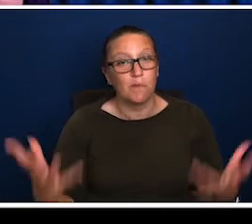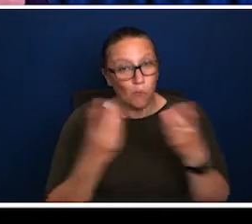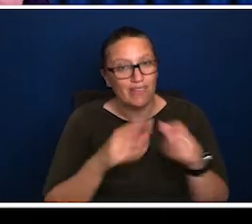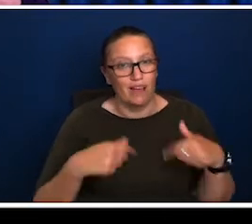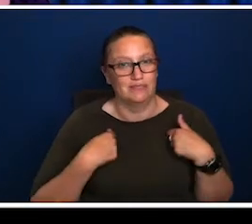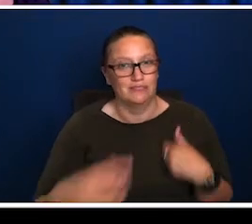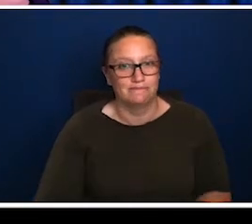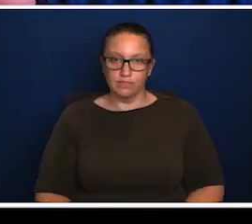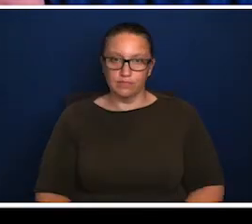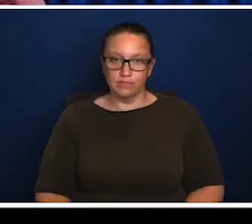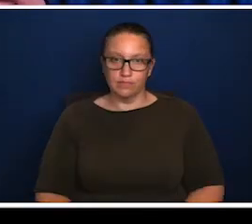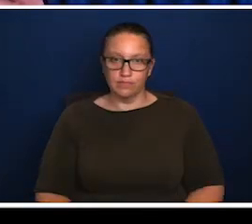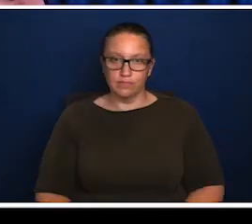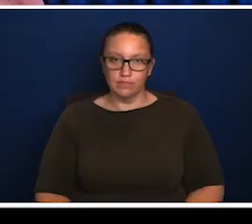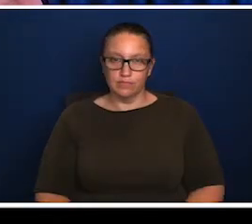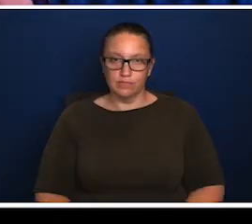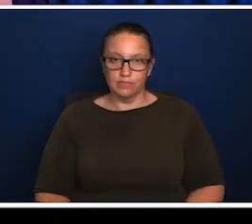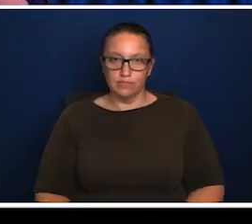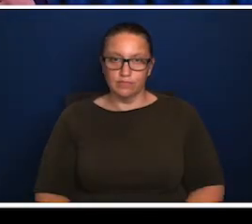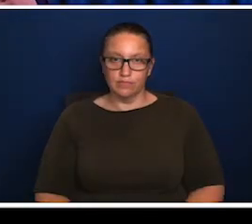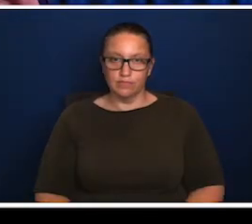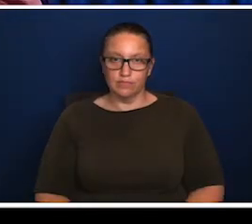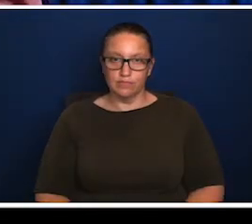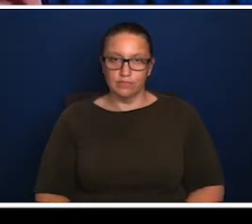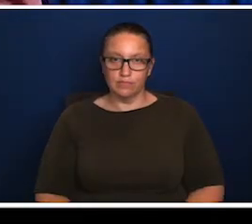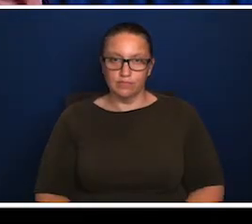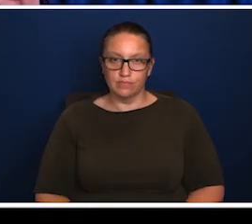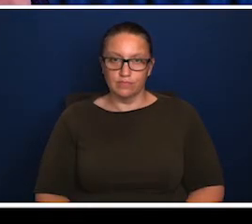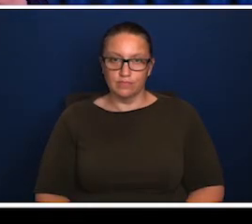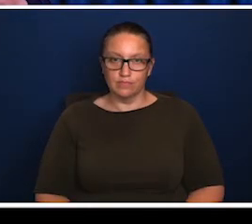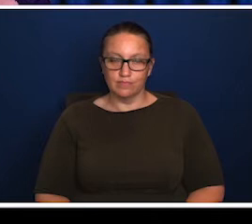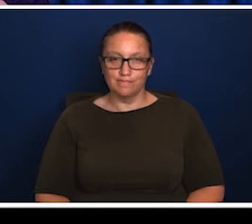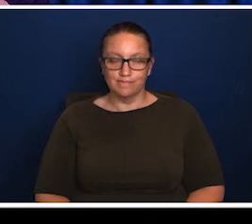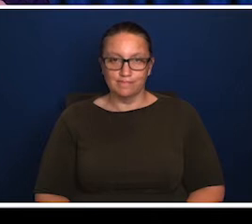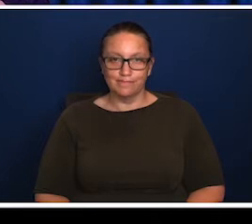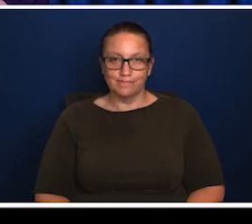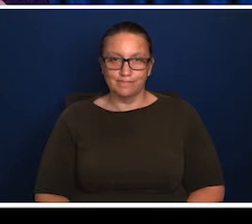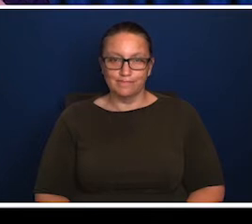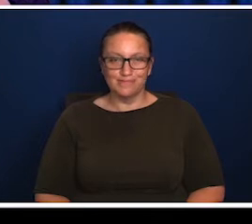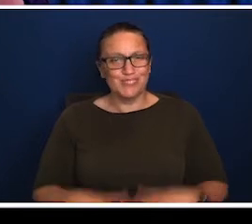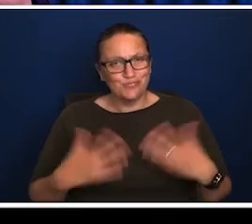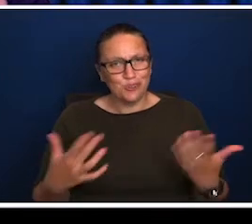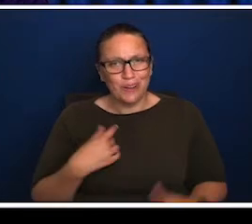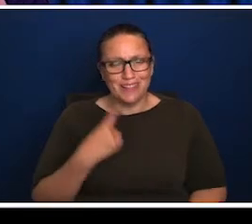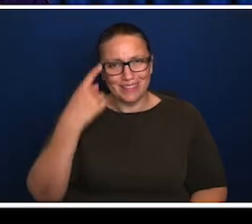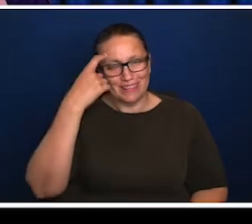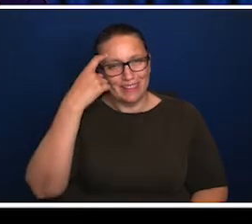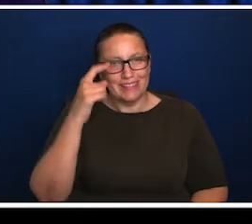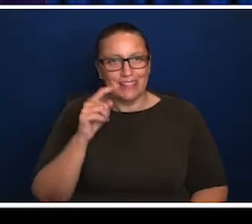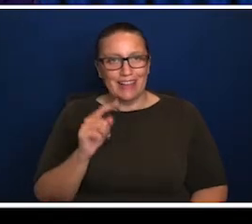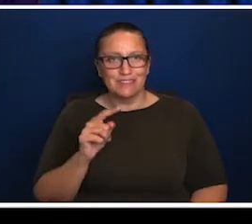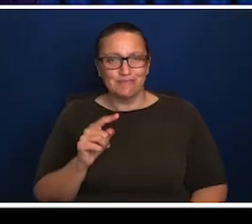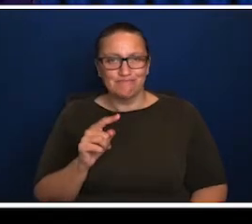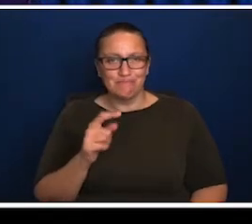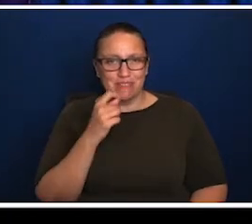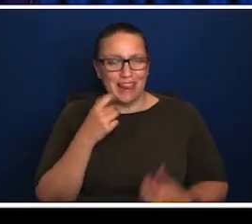given every opportunity to invite people back to be with them. So I think that's, that's almost a discussion that you don't need to